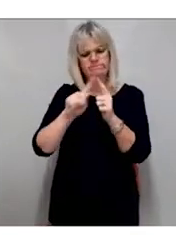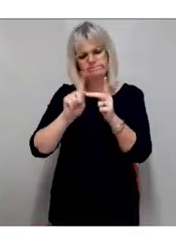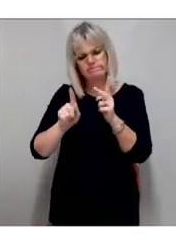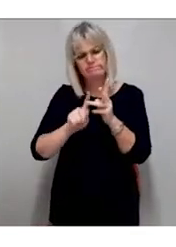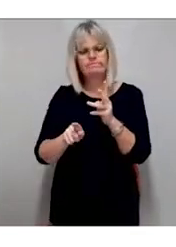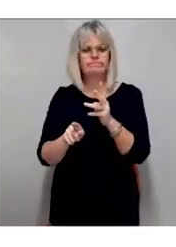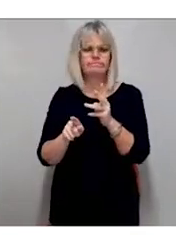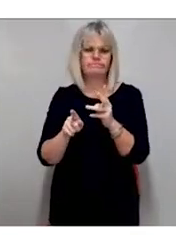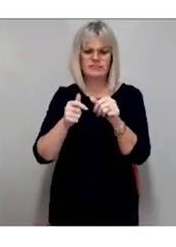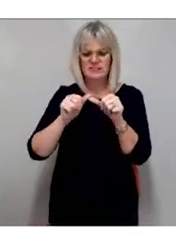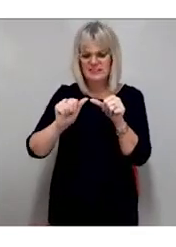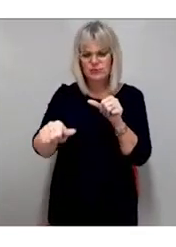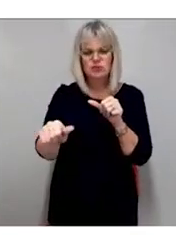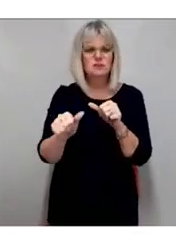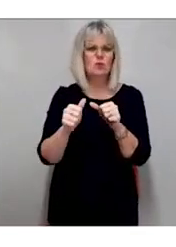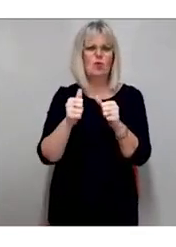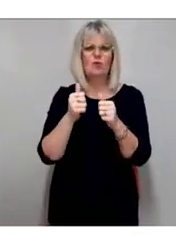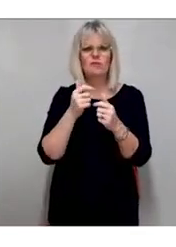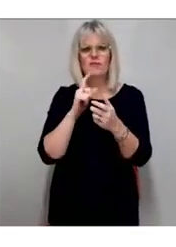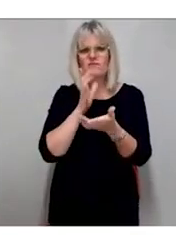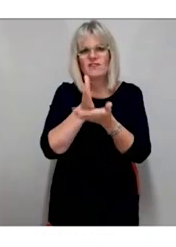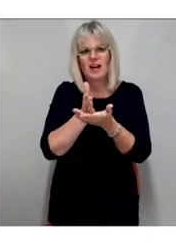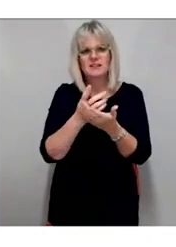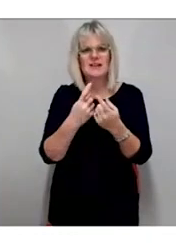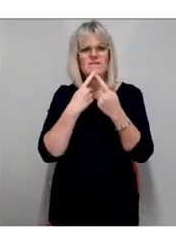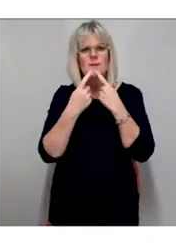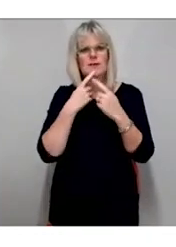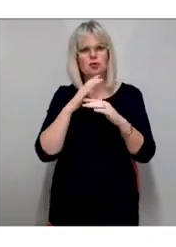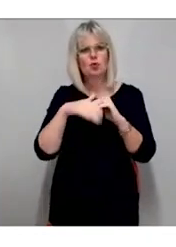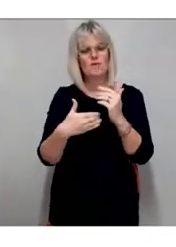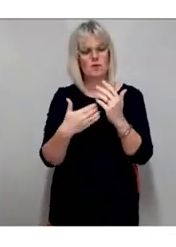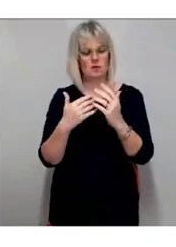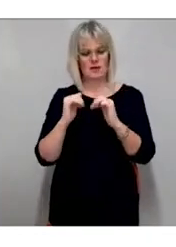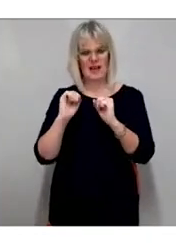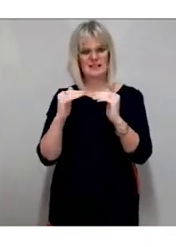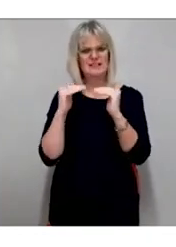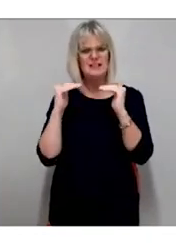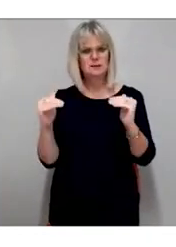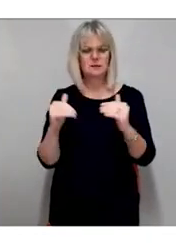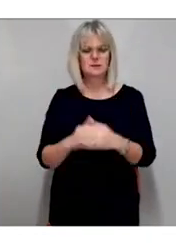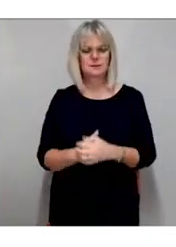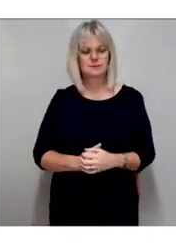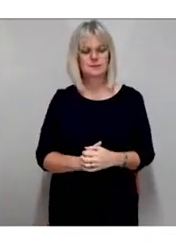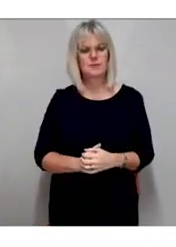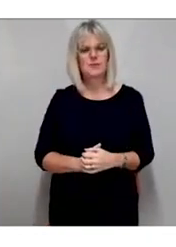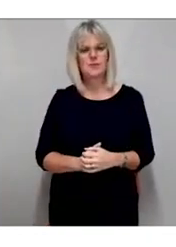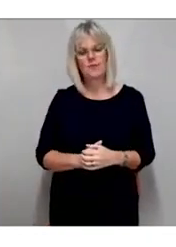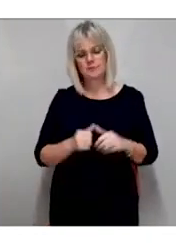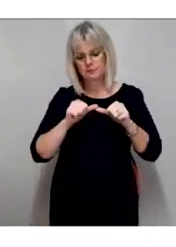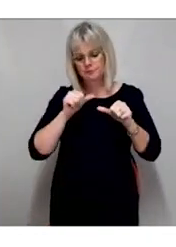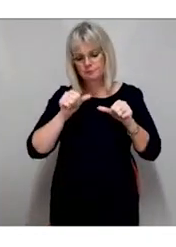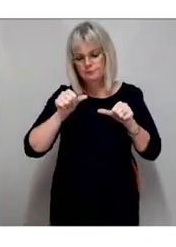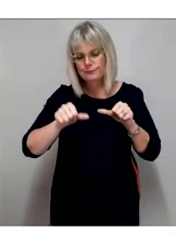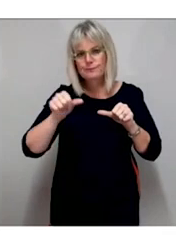essential facts and information about accessible information standards. Over the course of the next three days, our subject